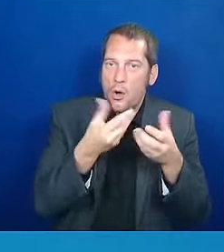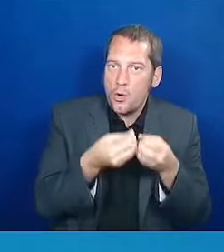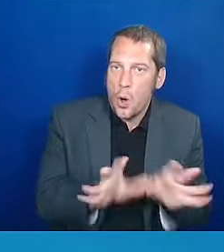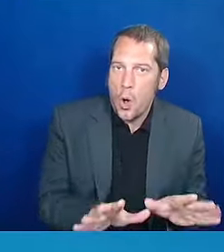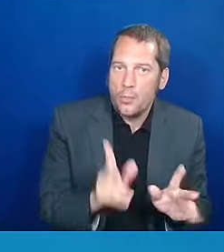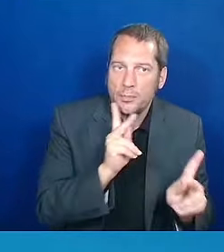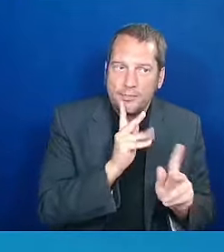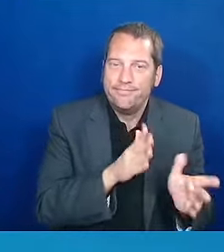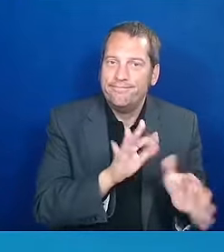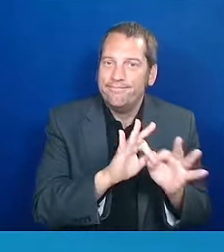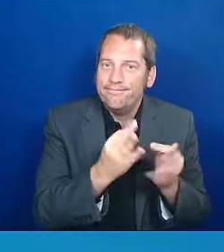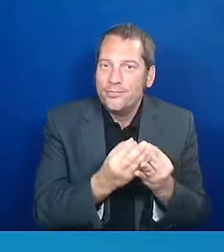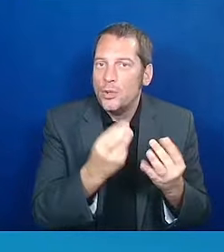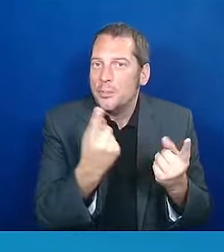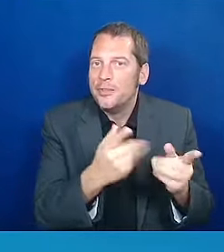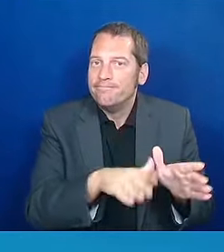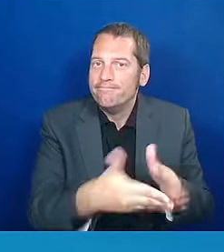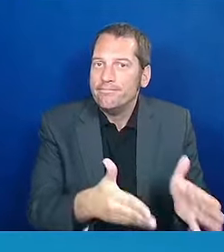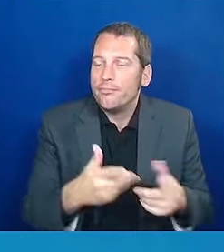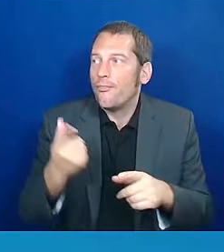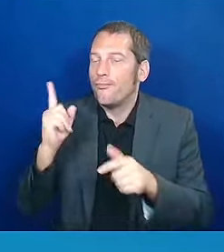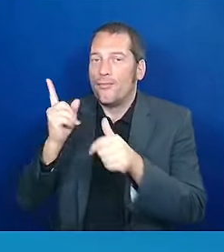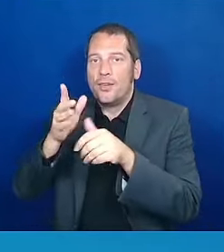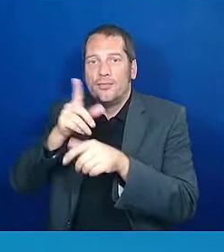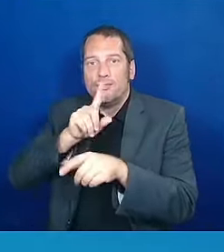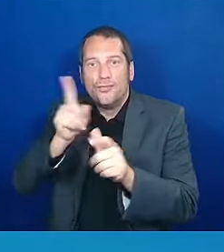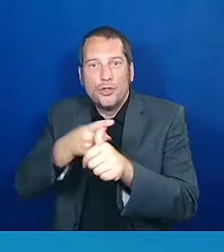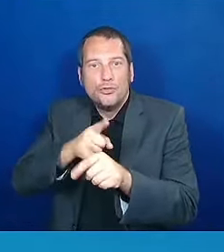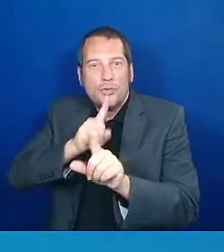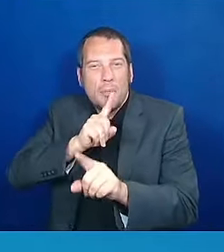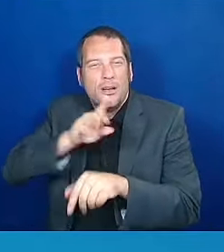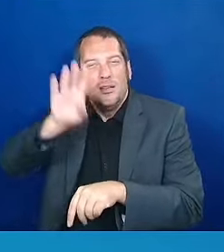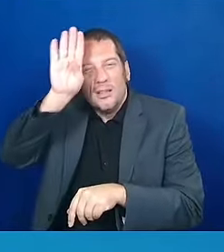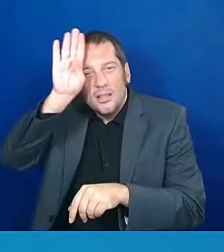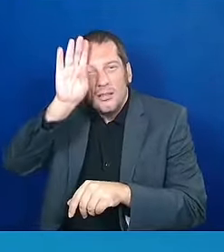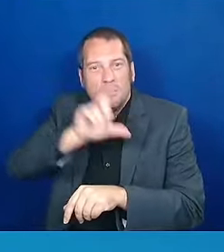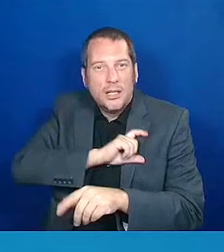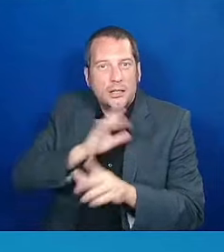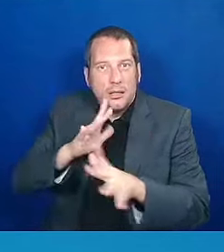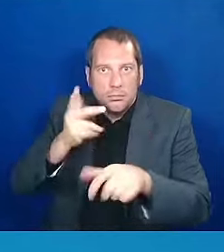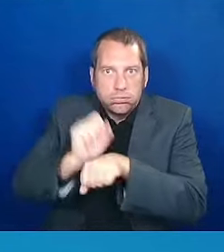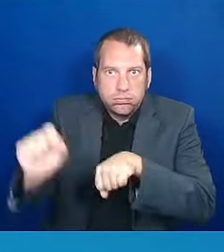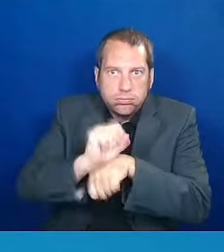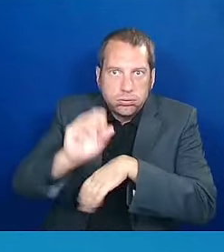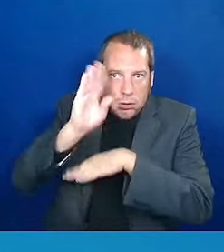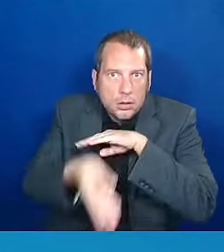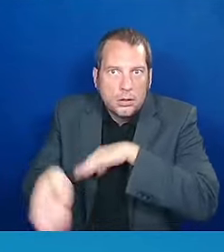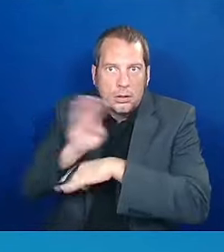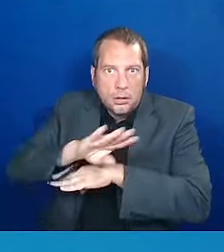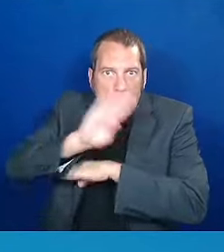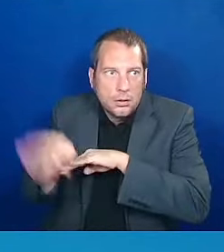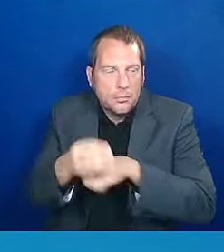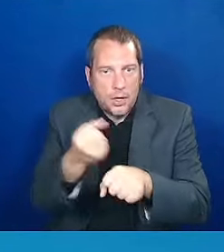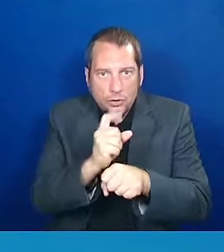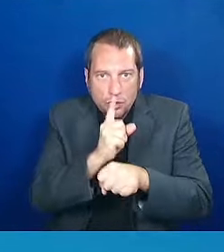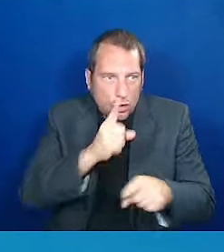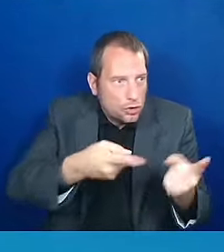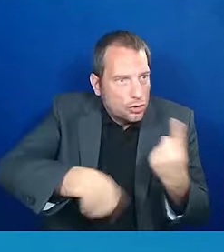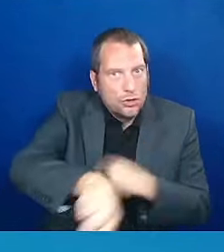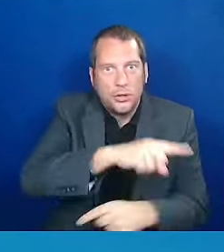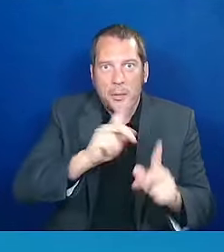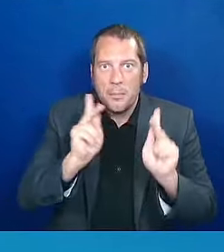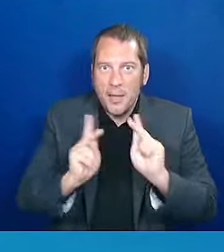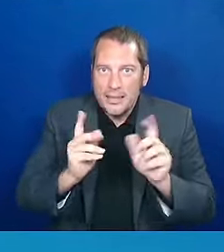crews who are working as fast as possible to restore power. President Biden has approved a major disaster